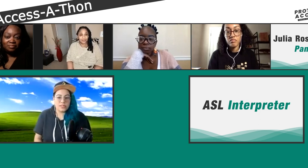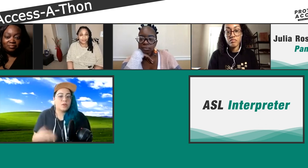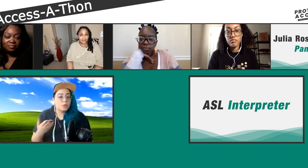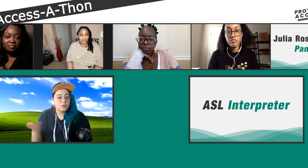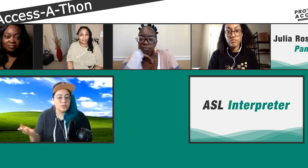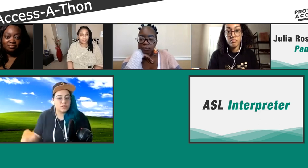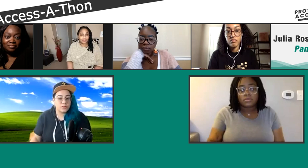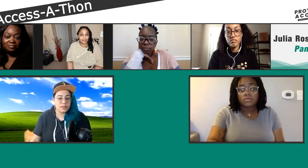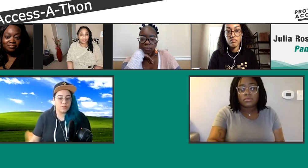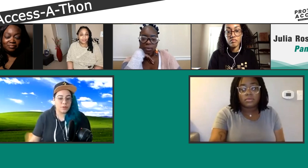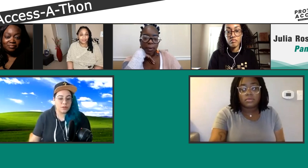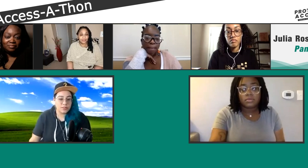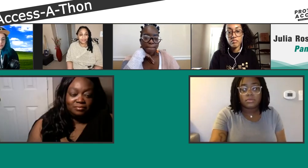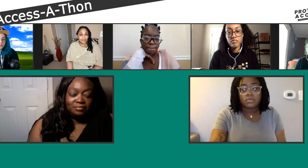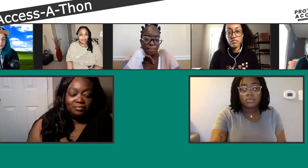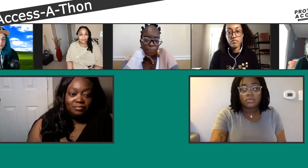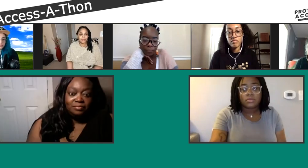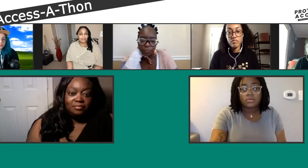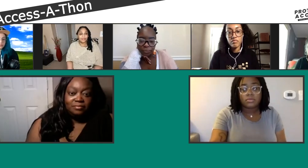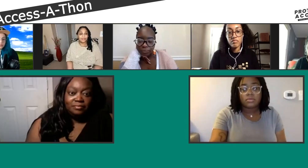And this is open, of course, to any of our panelists.